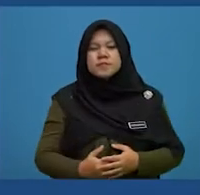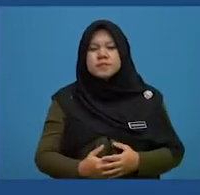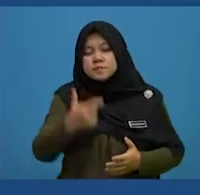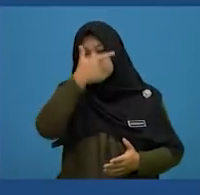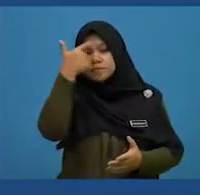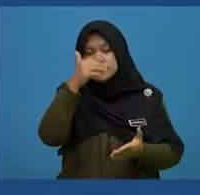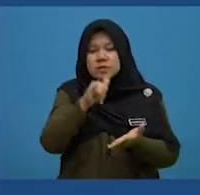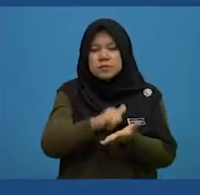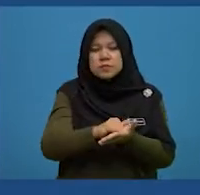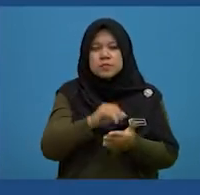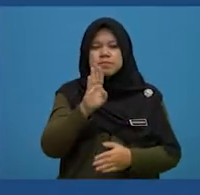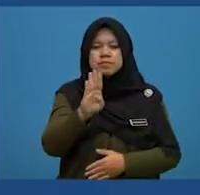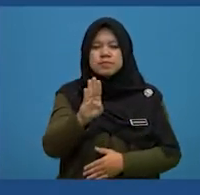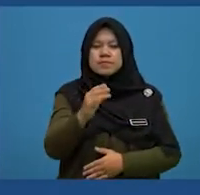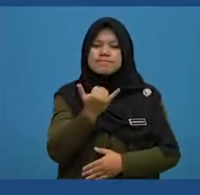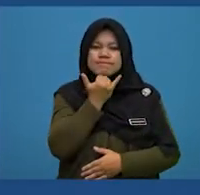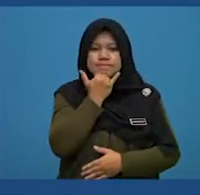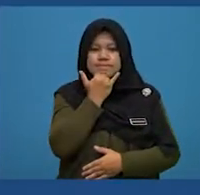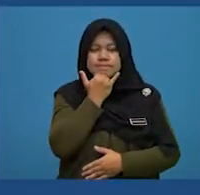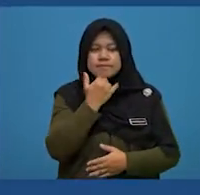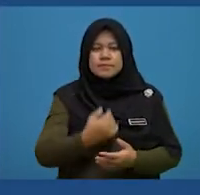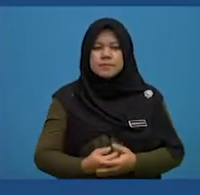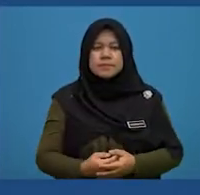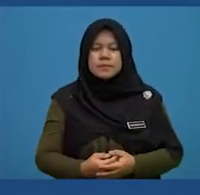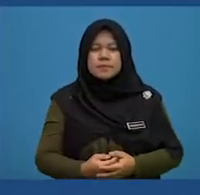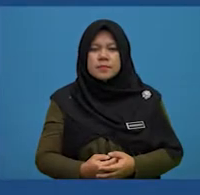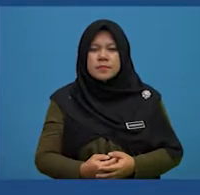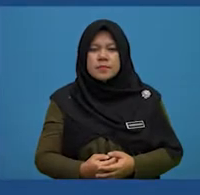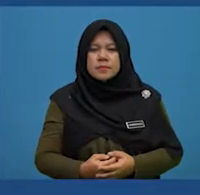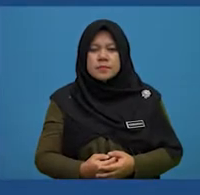Therefore, option B is incorrect.